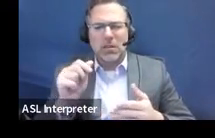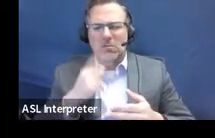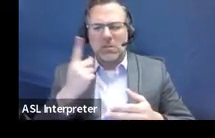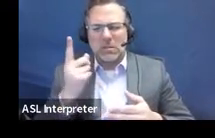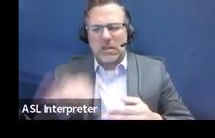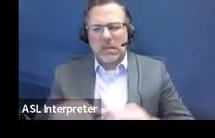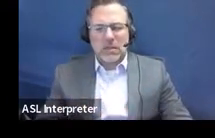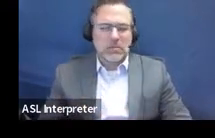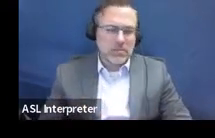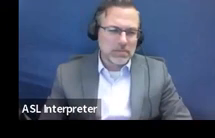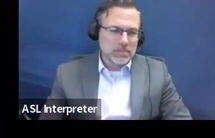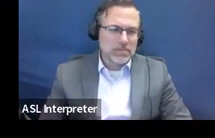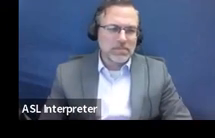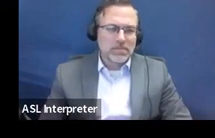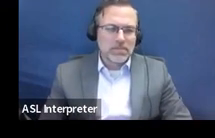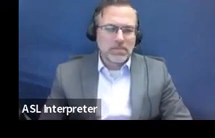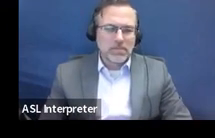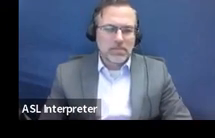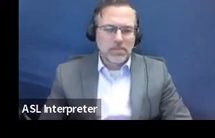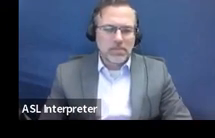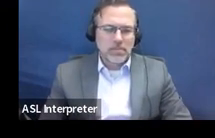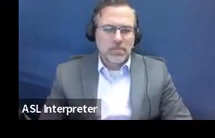effect. Yeah.